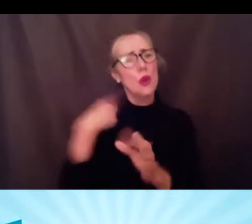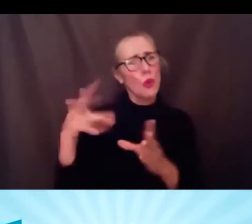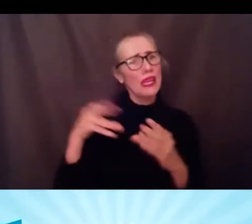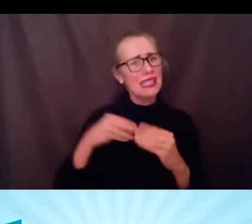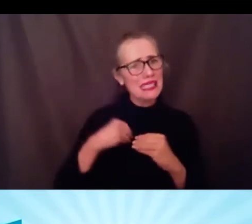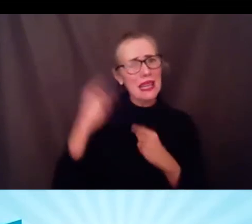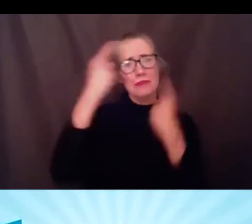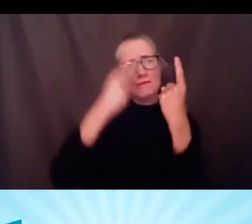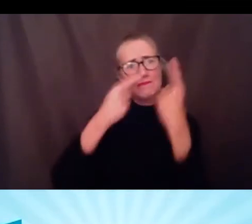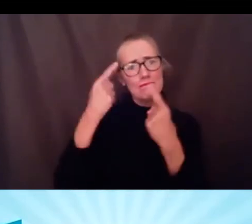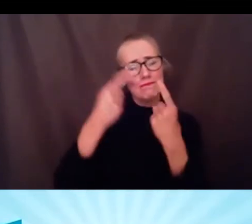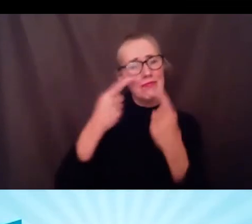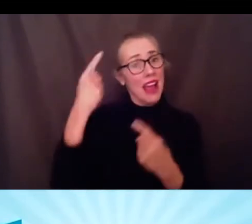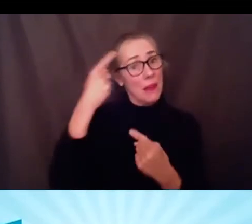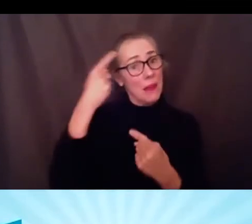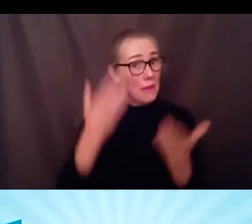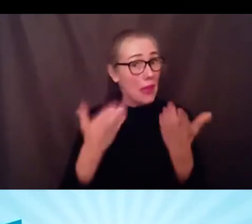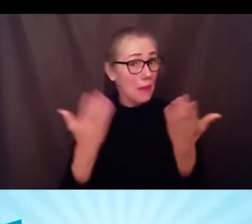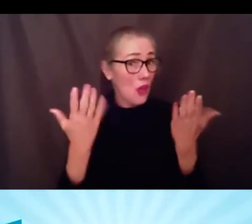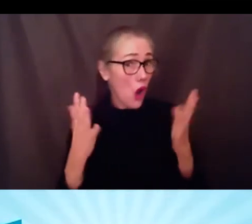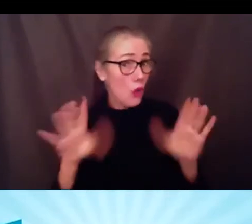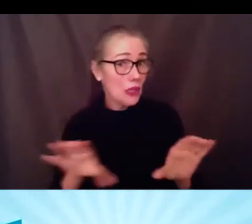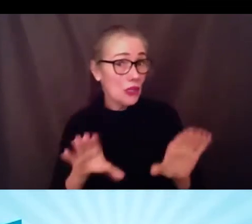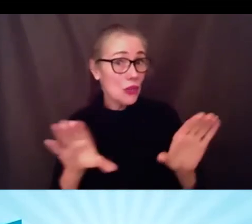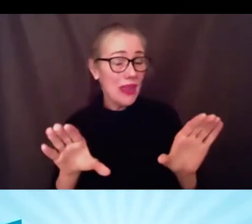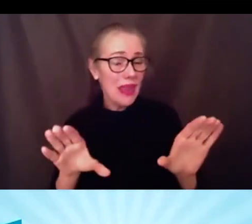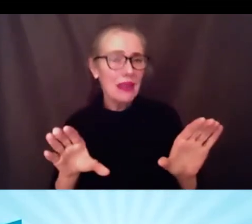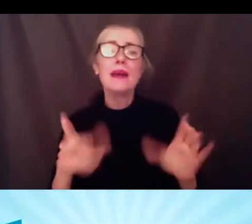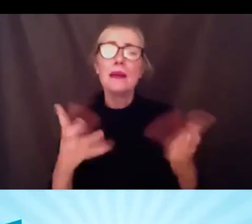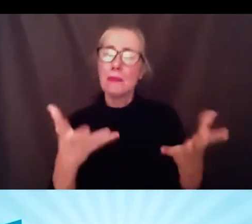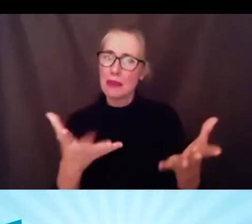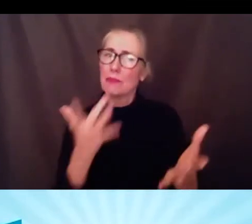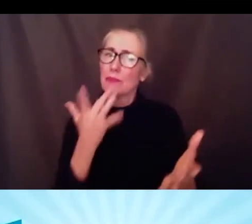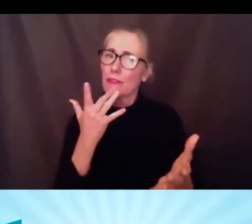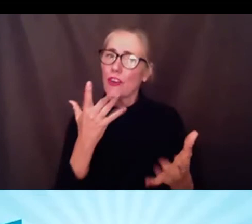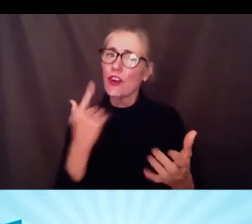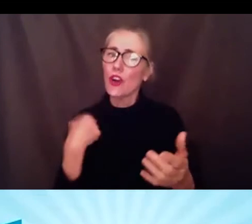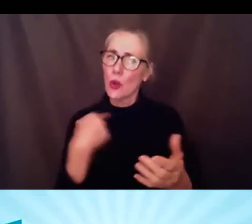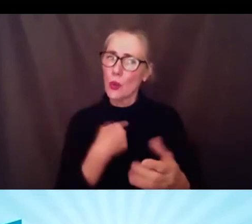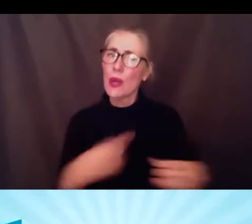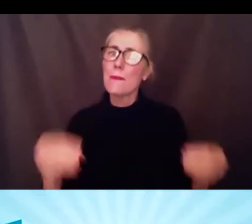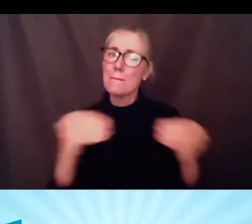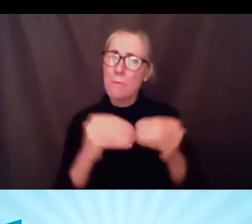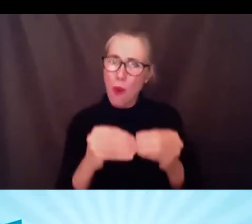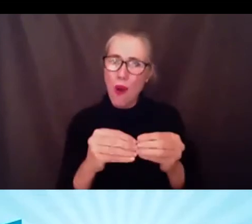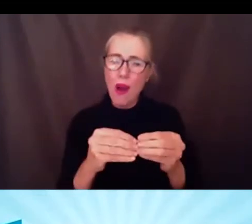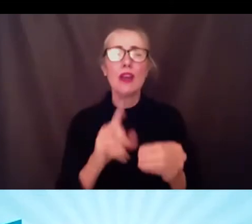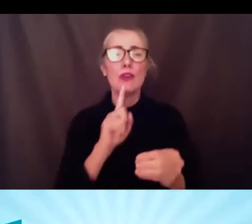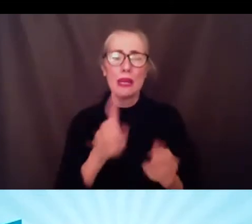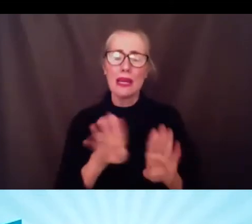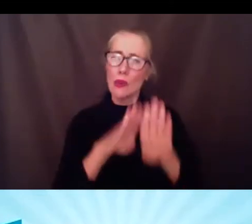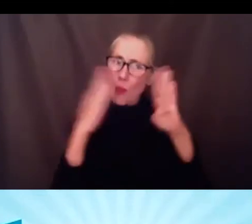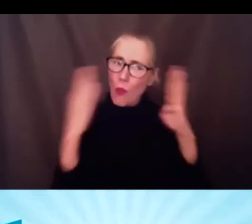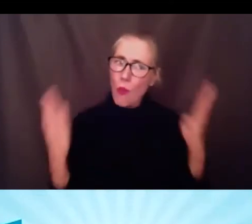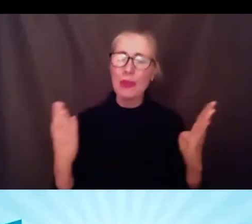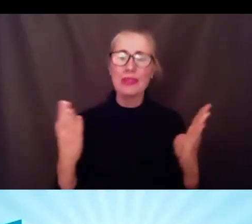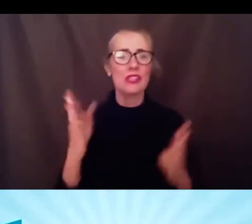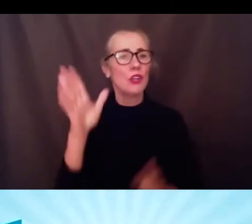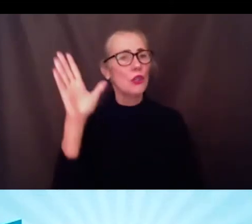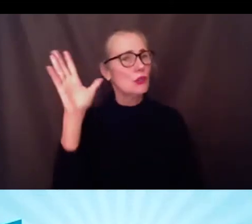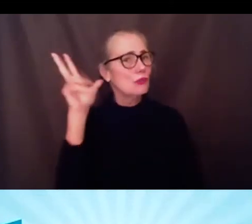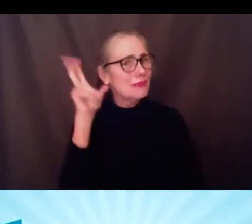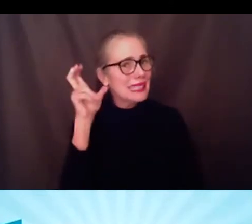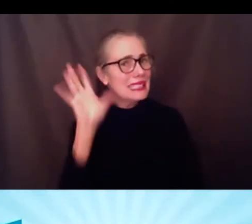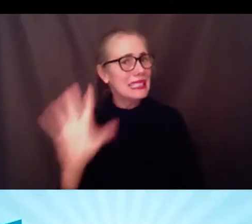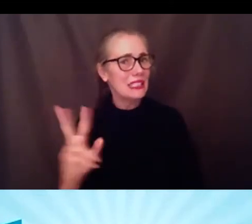doing that but i like to see that increased so that everybody's voice is heard and the other